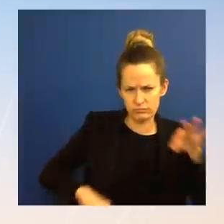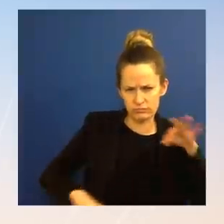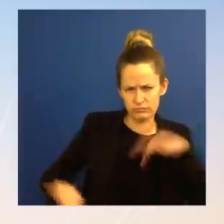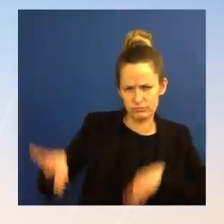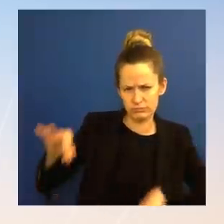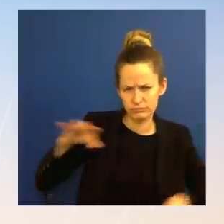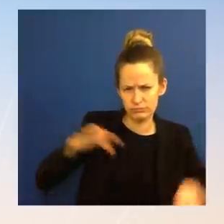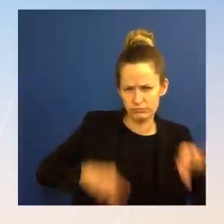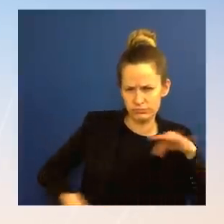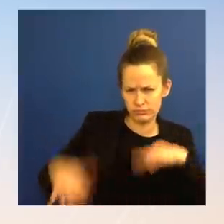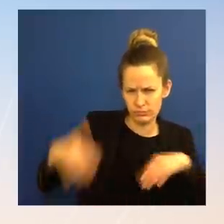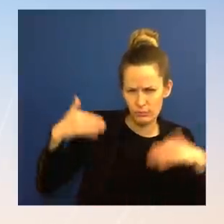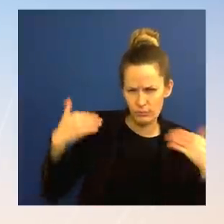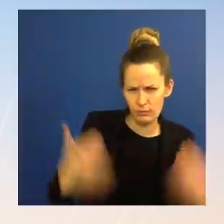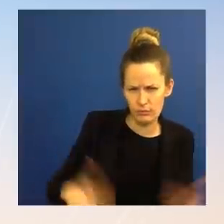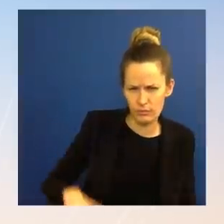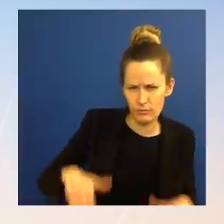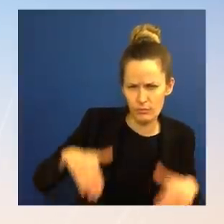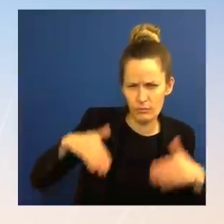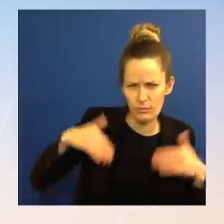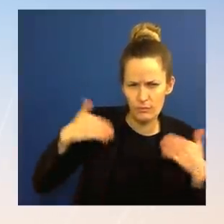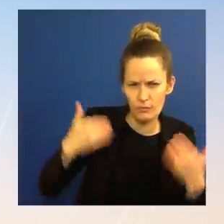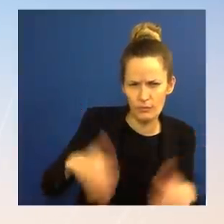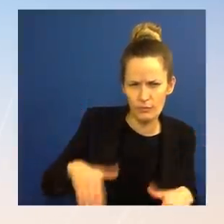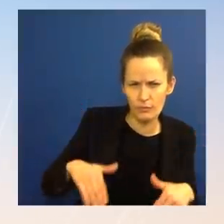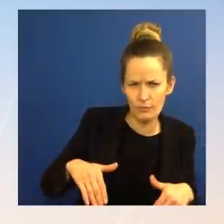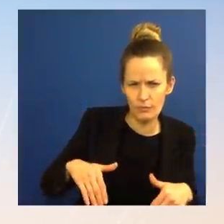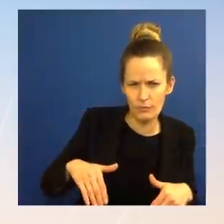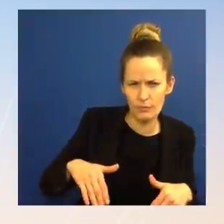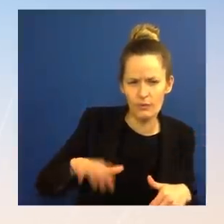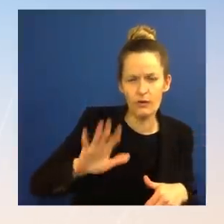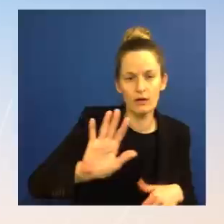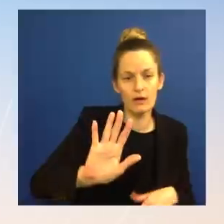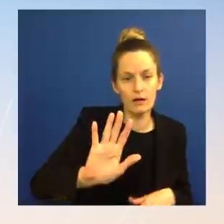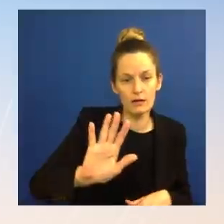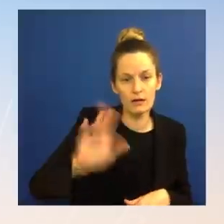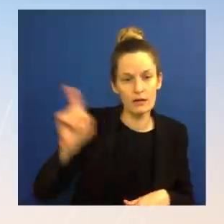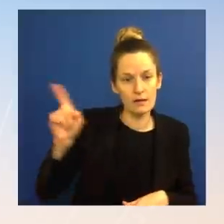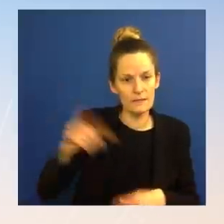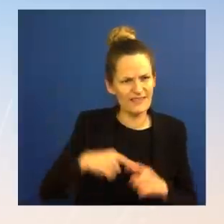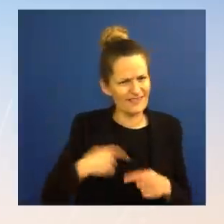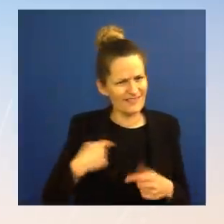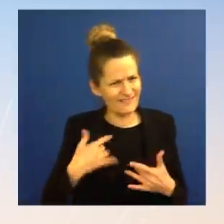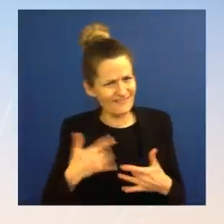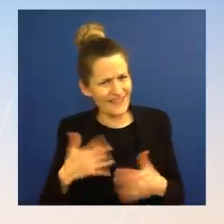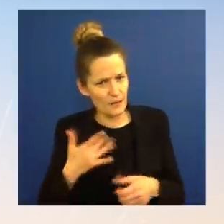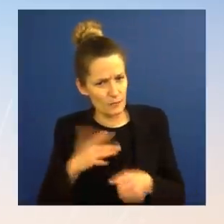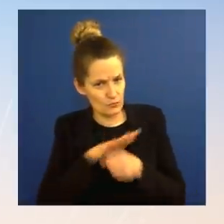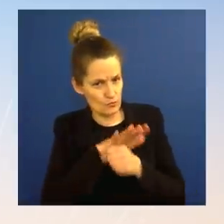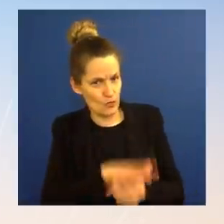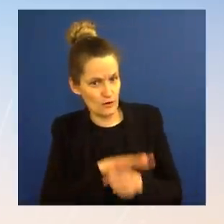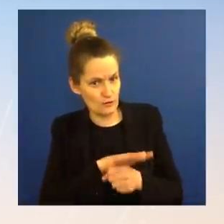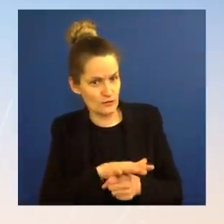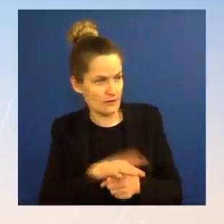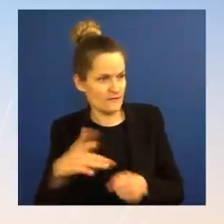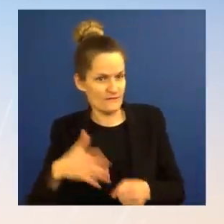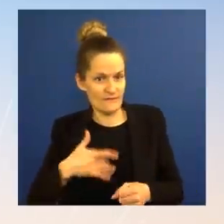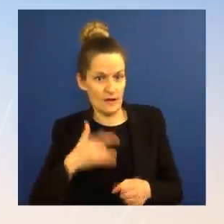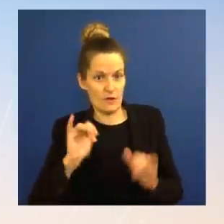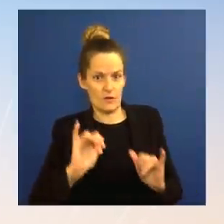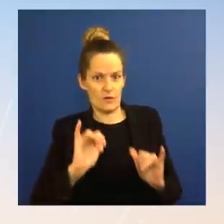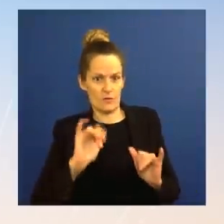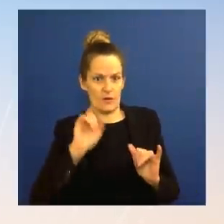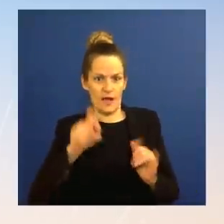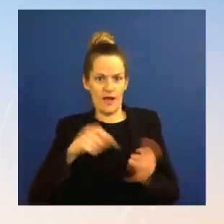pressure to return cash to investors and their shareholders. What we're saying right now is there is a war. We're